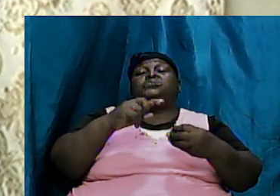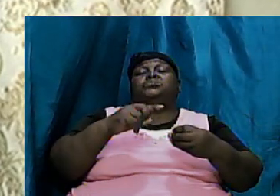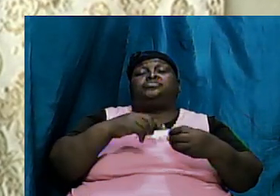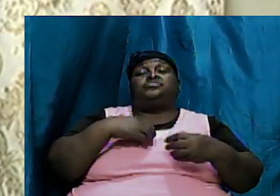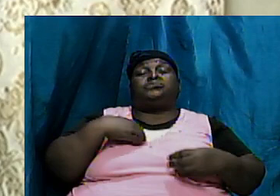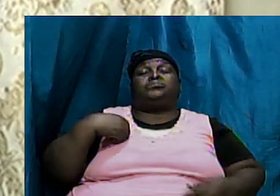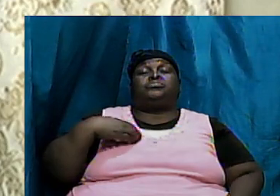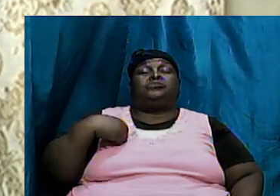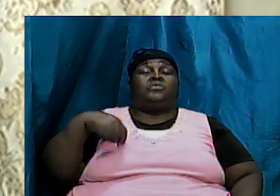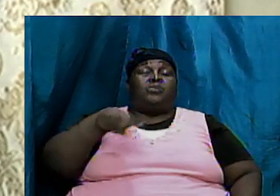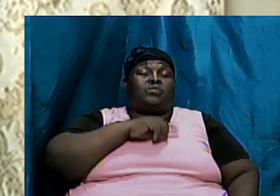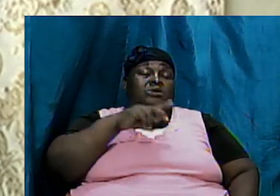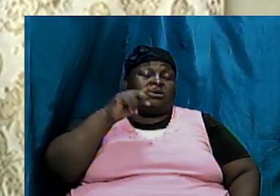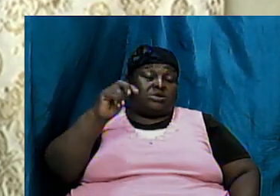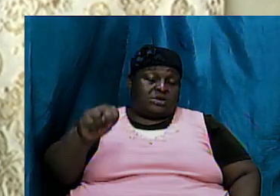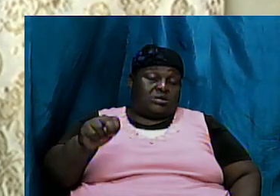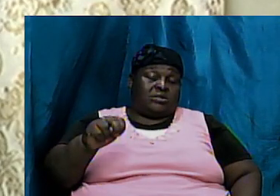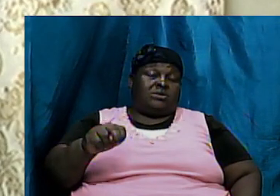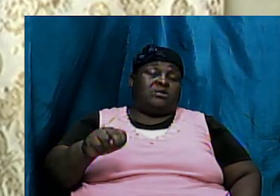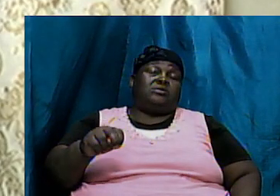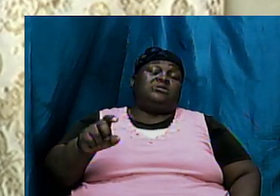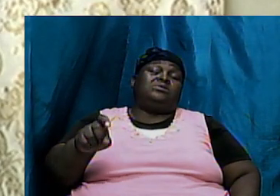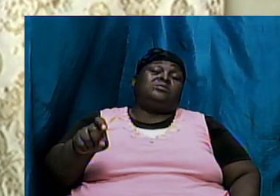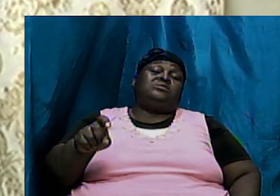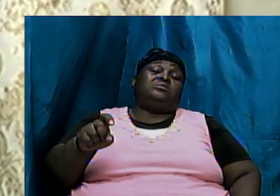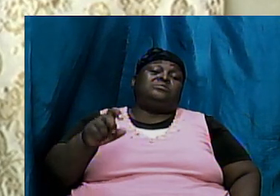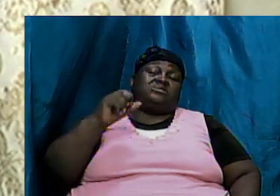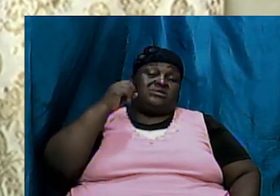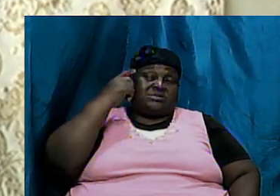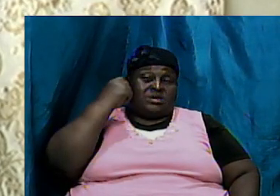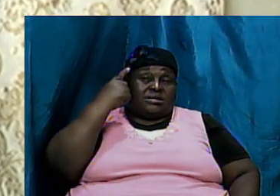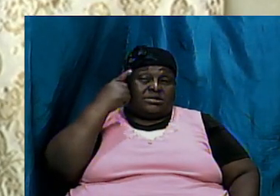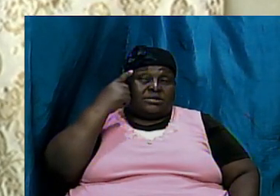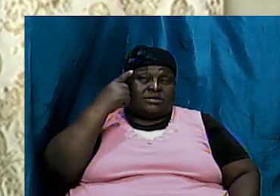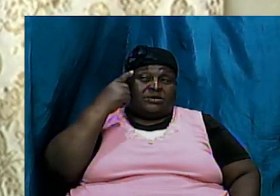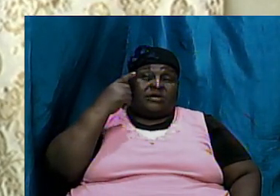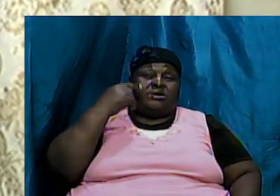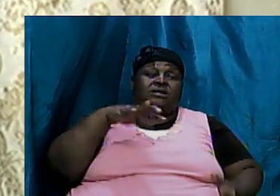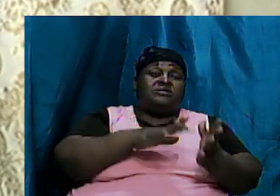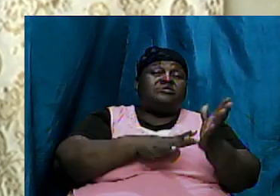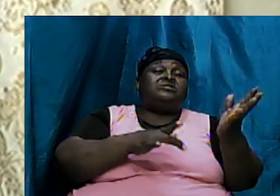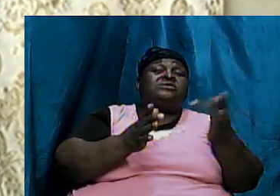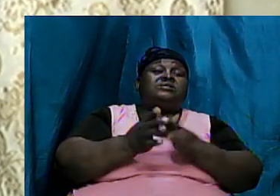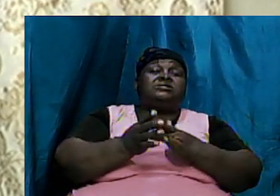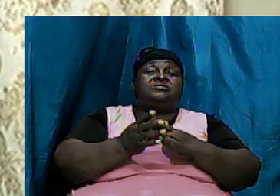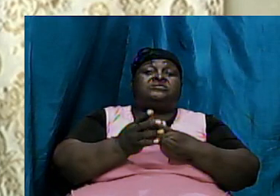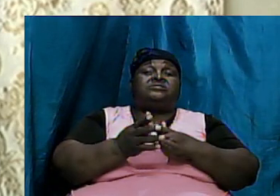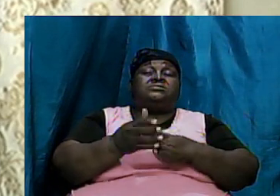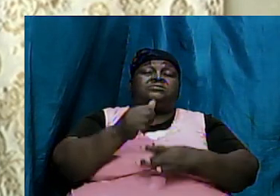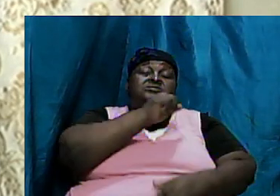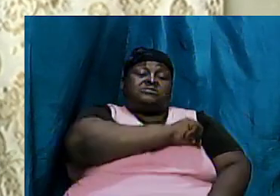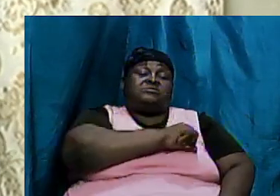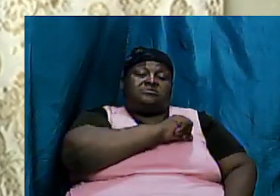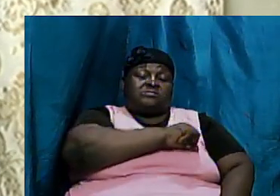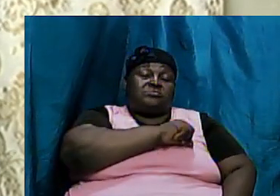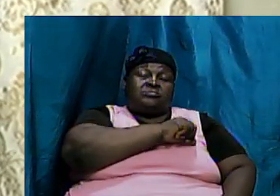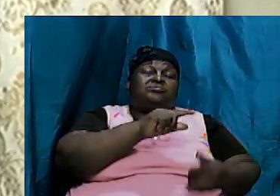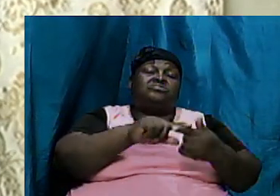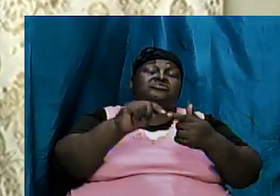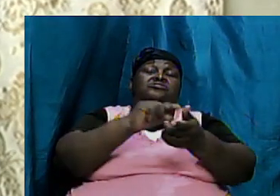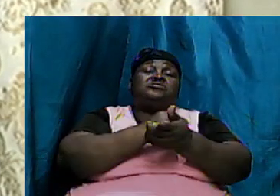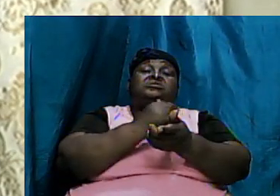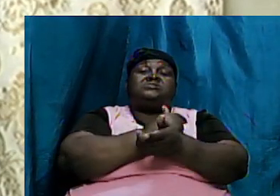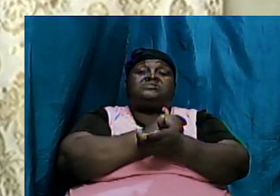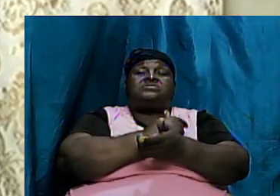is simply that Genesis and Jesus' attitude to Genesis was